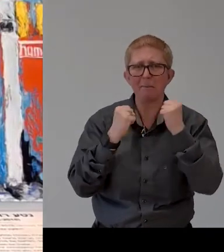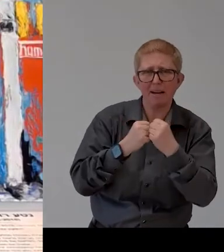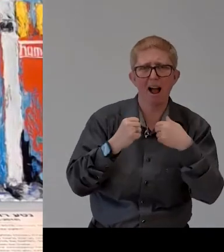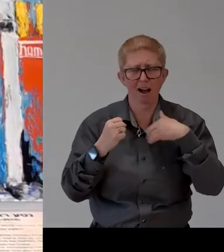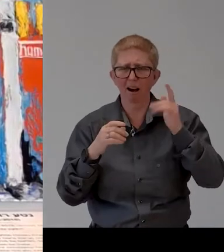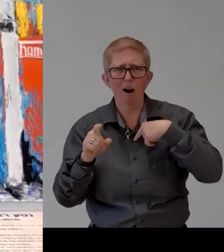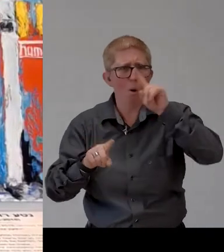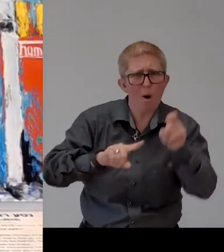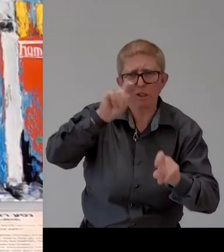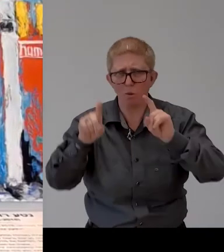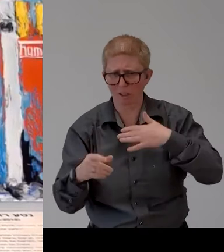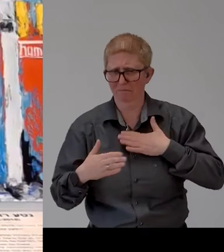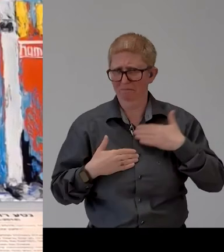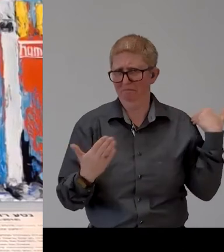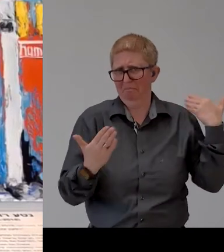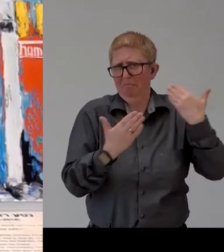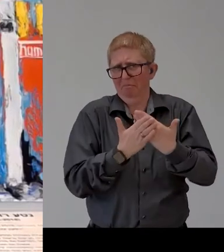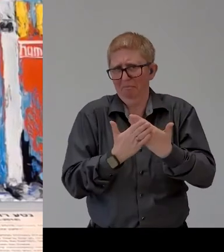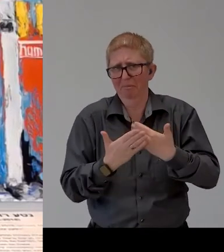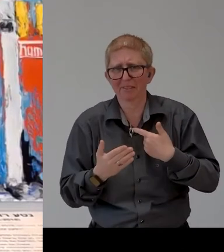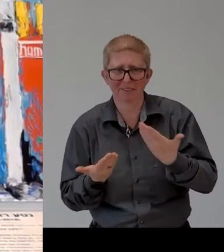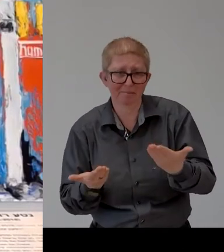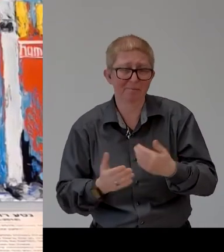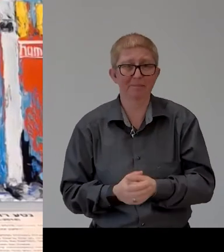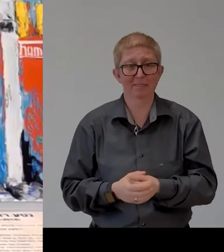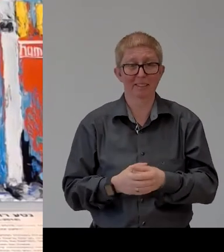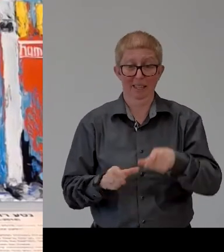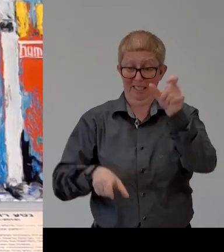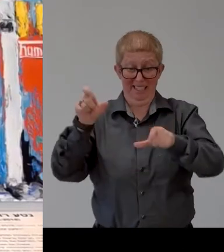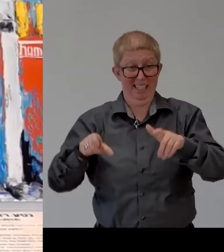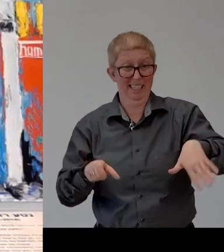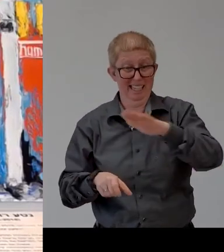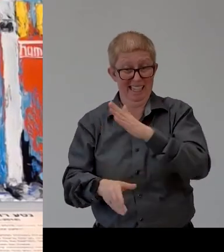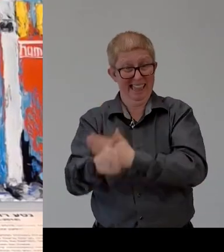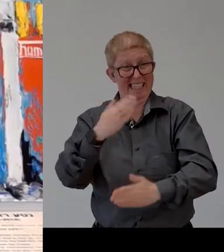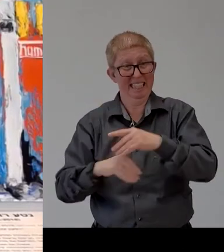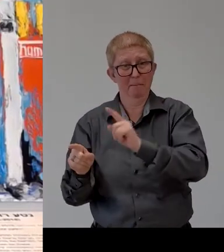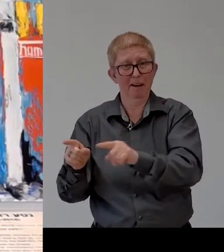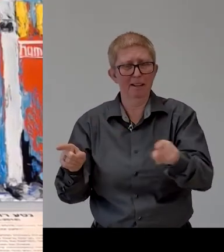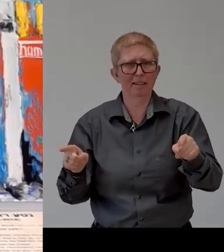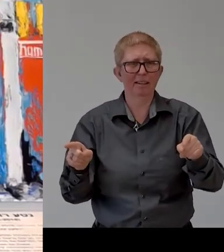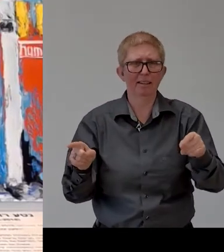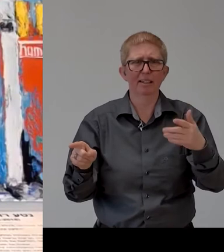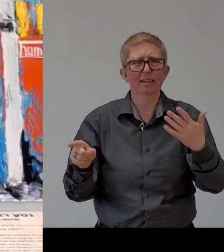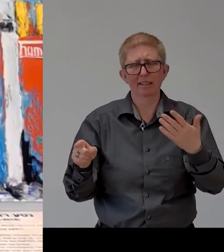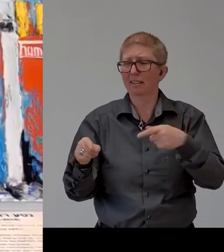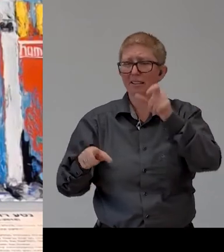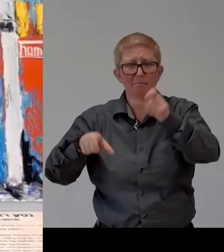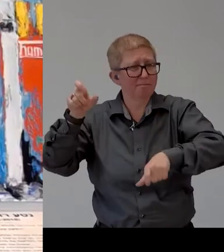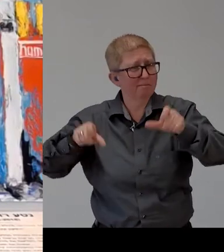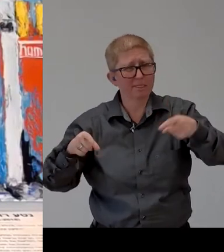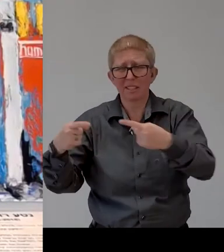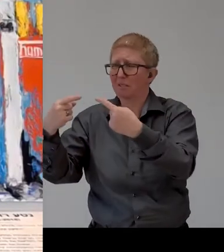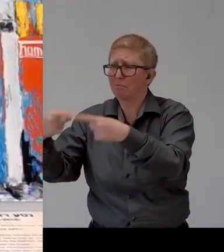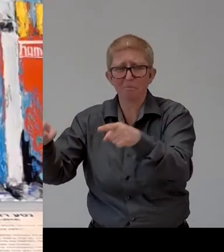we uh have in our activities the answers are very uh personal and vary from person to person some